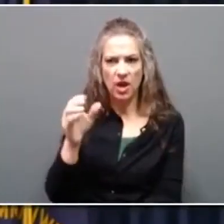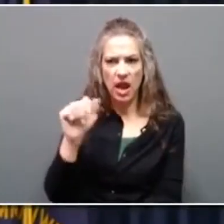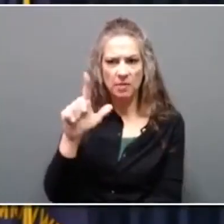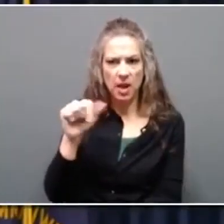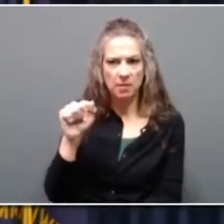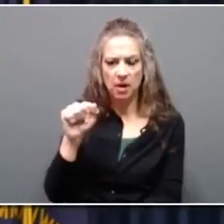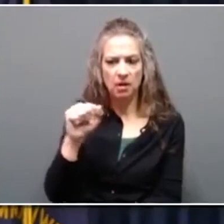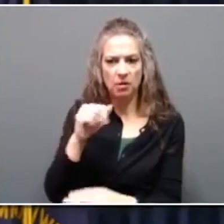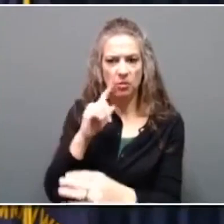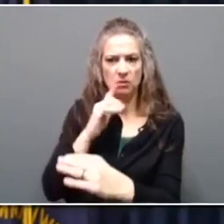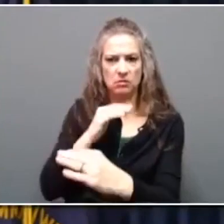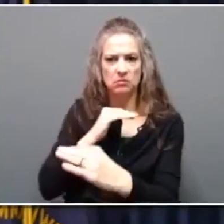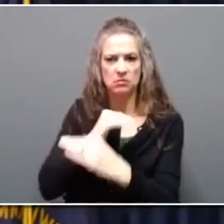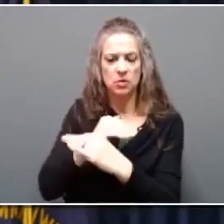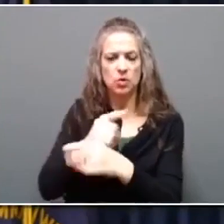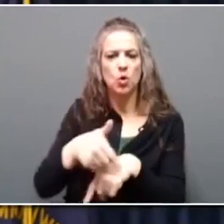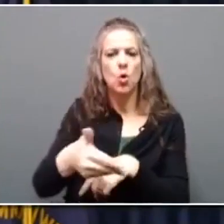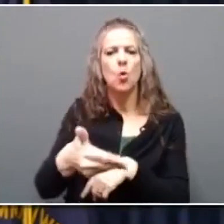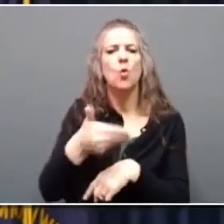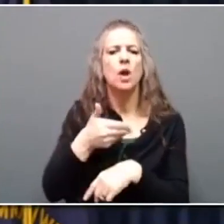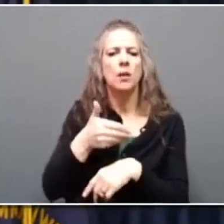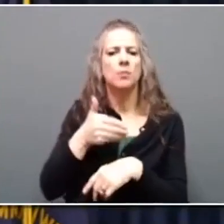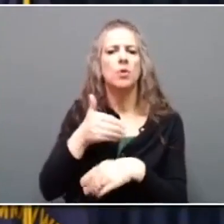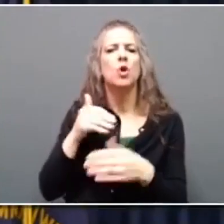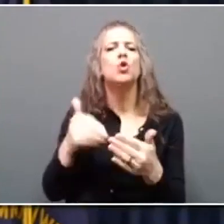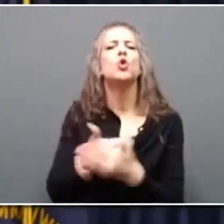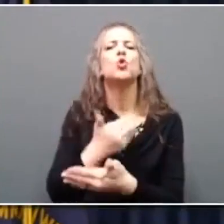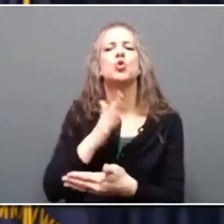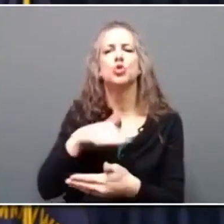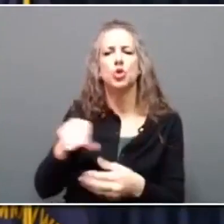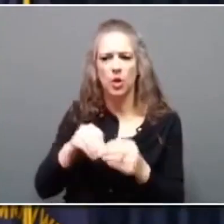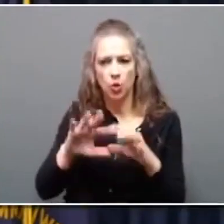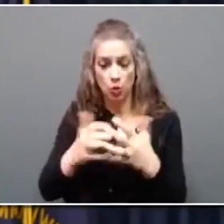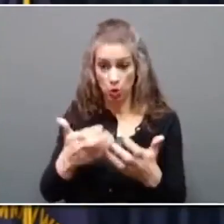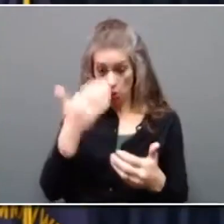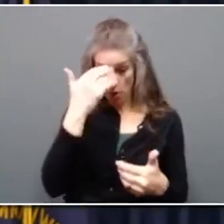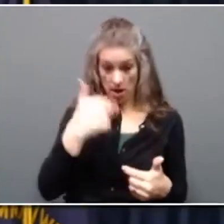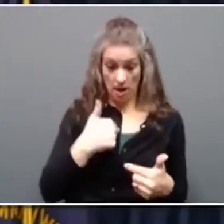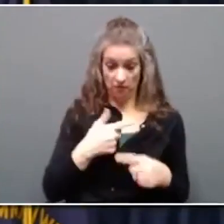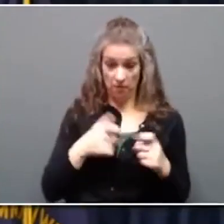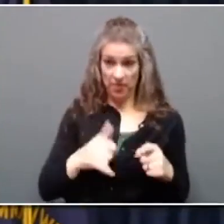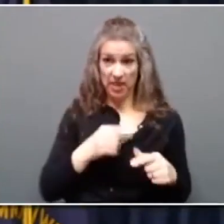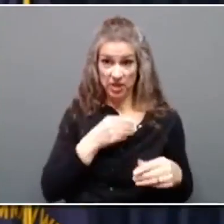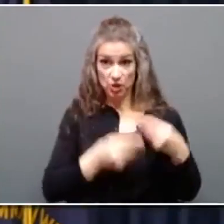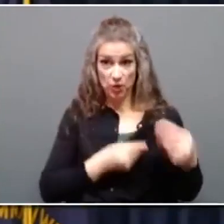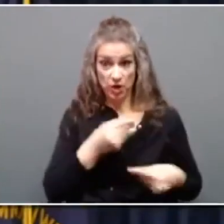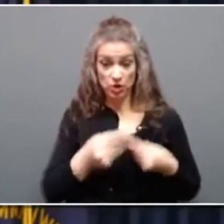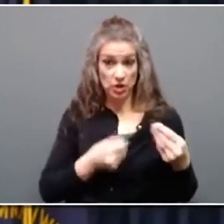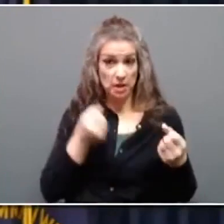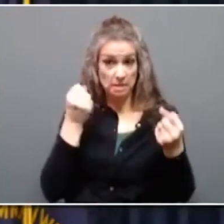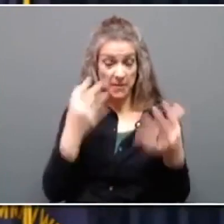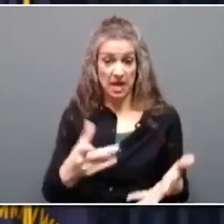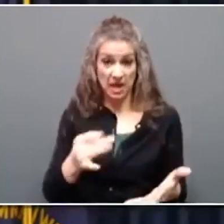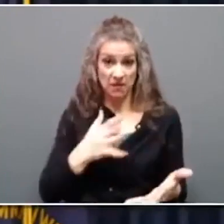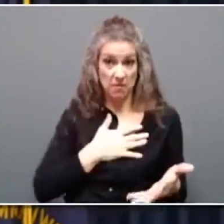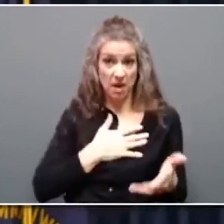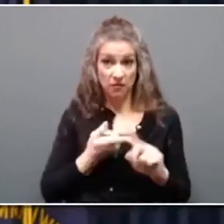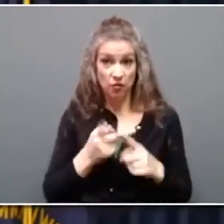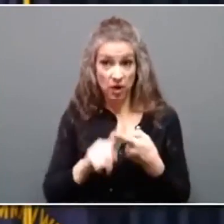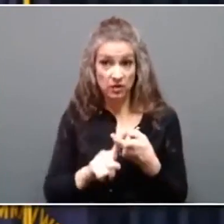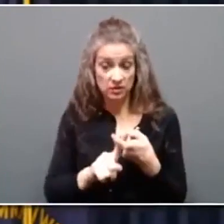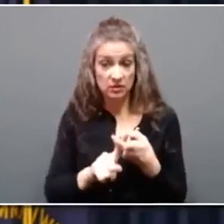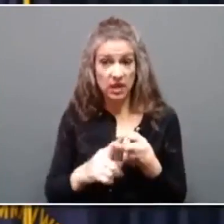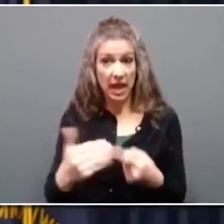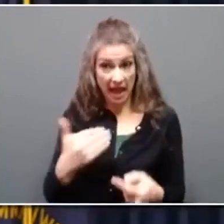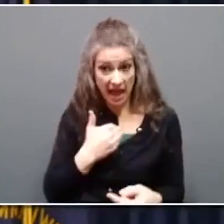new children into this world. Listen, I'm of the generation where numerous of my friends have